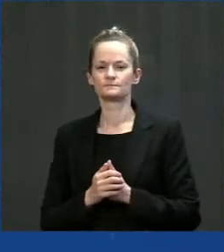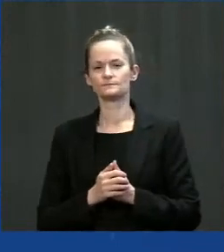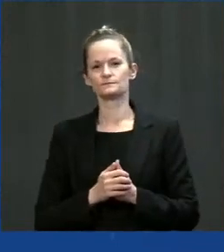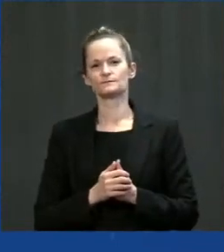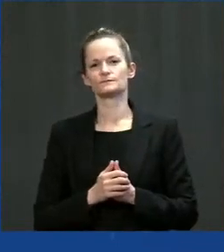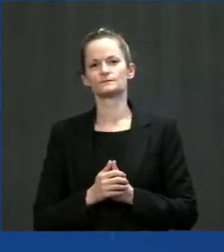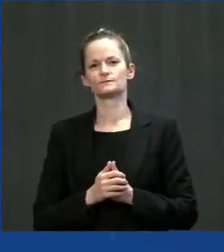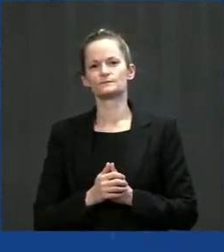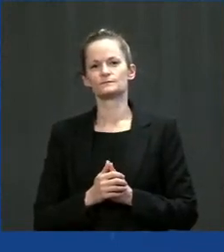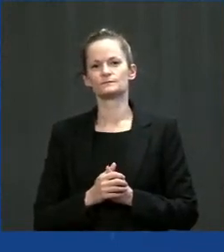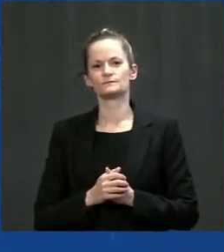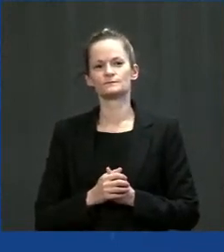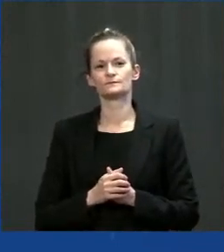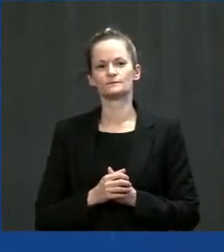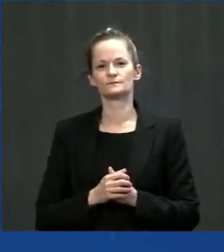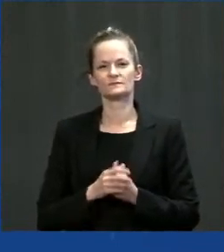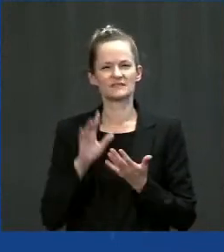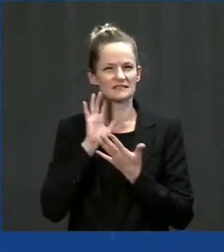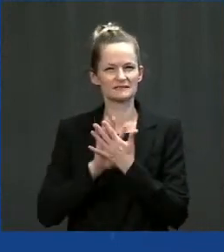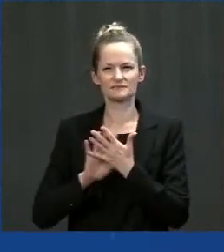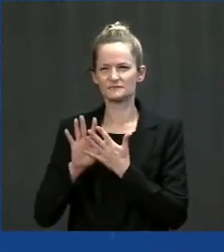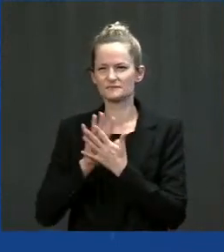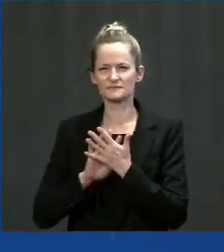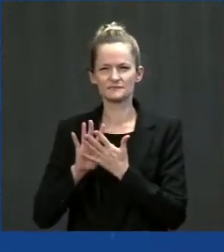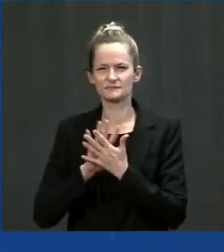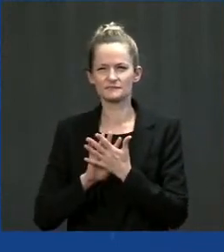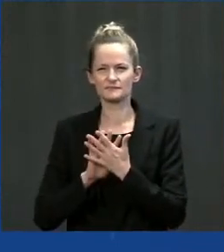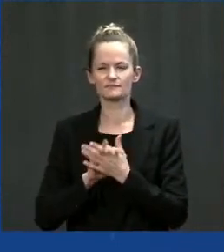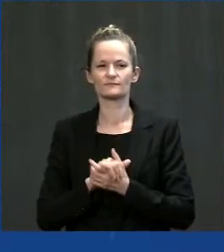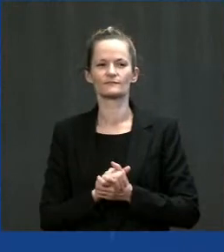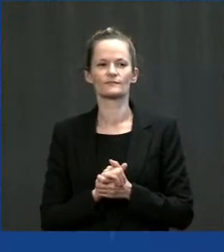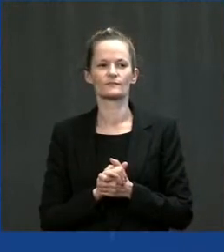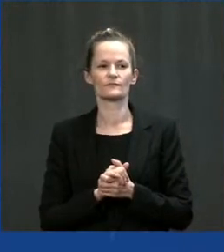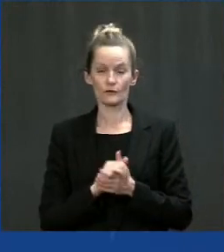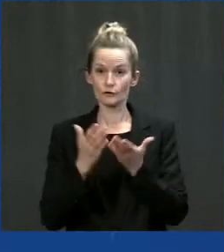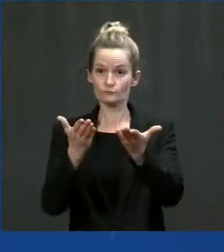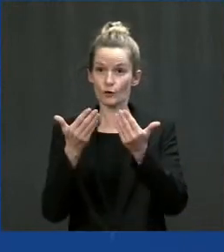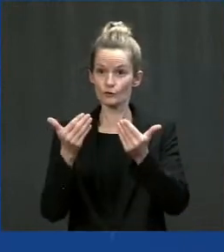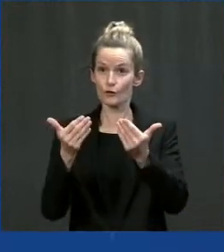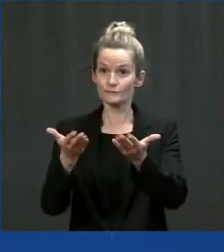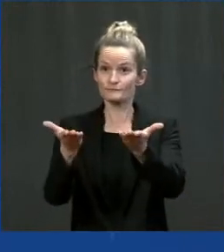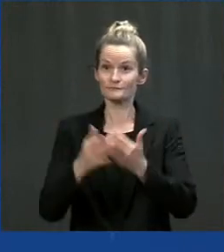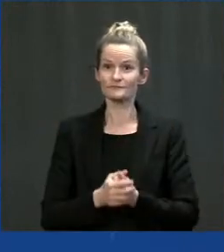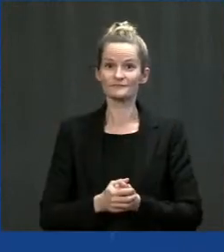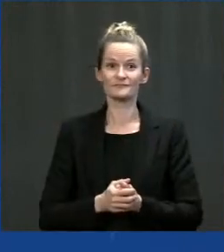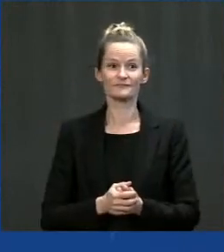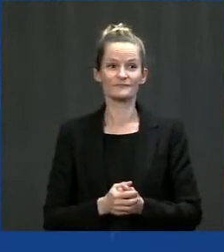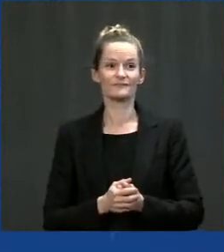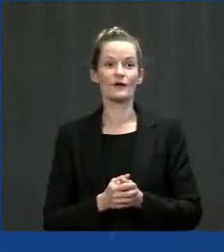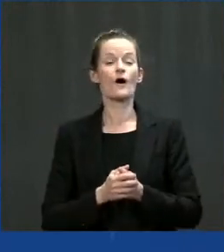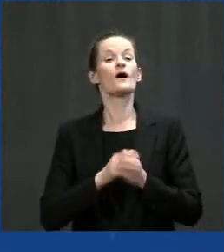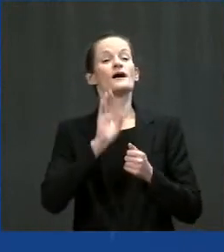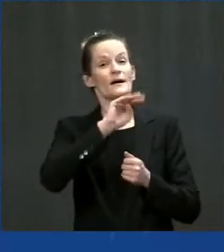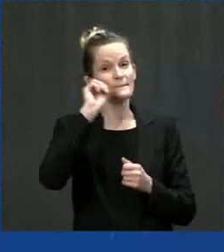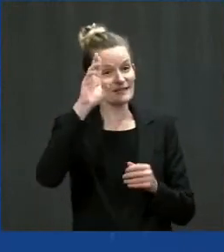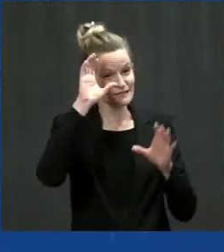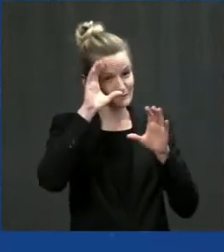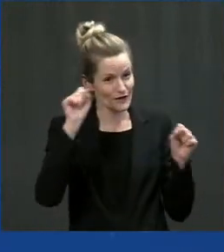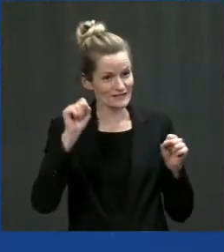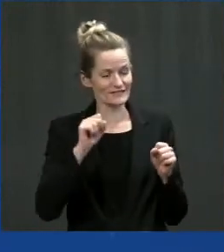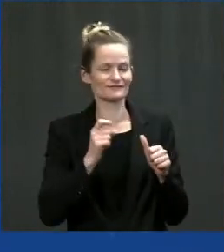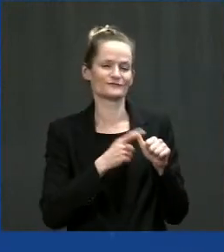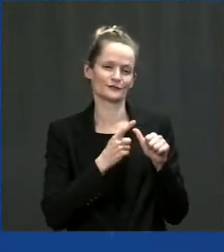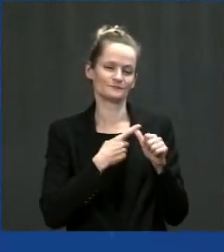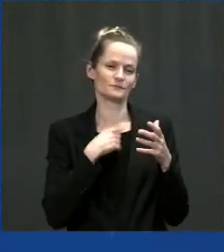Atlanta. The Yeah. Well, fire away. The floor is yours. Ms. Well, Mr. President, first of all, it's an honor to serve the